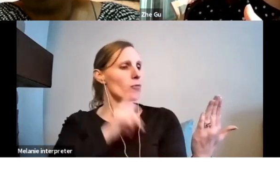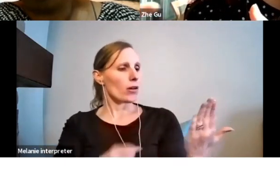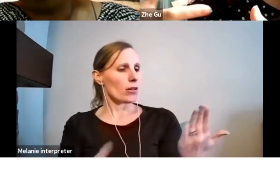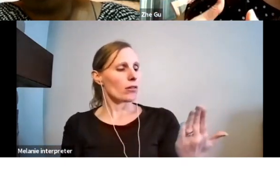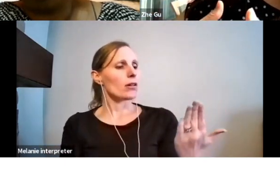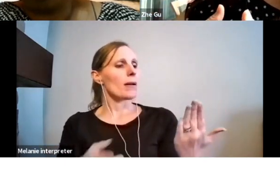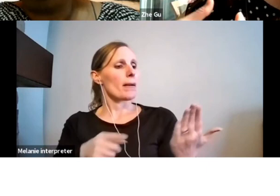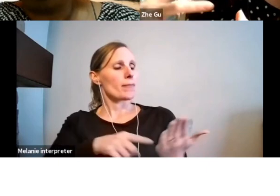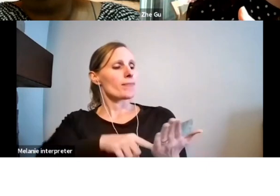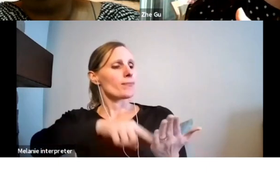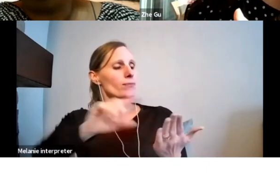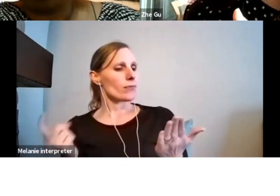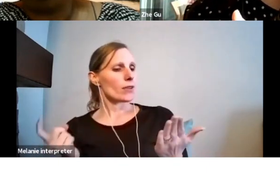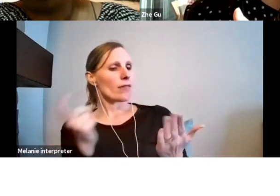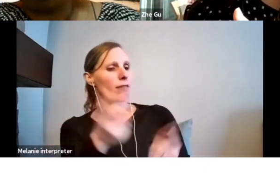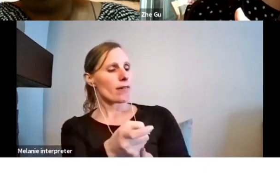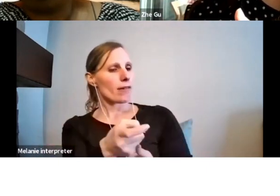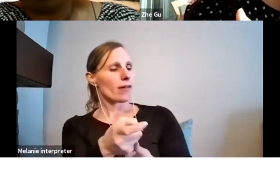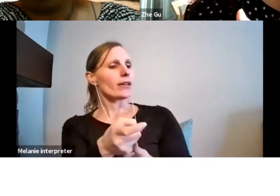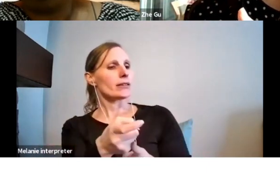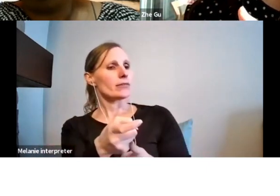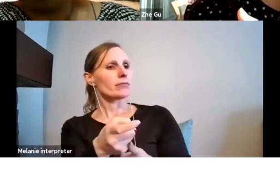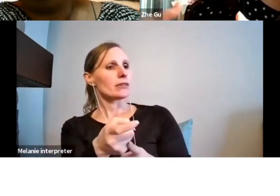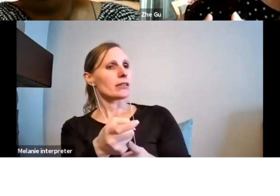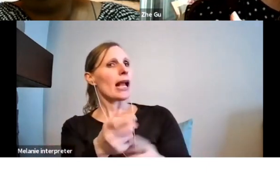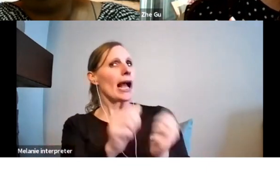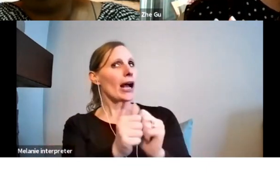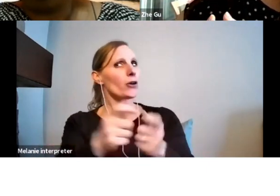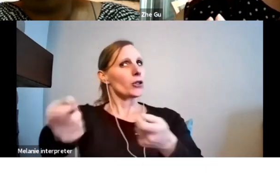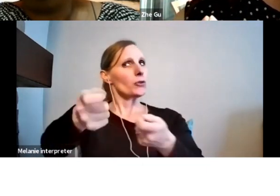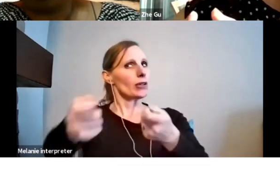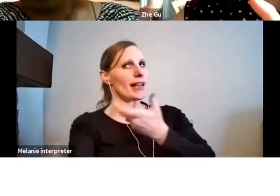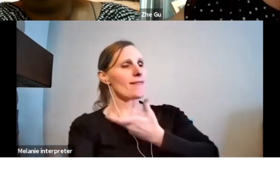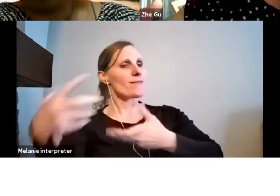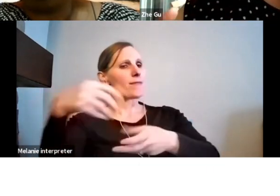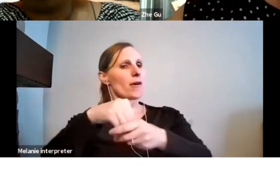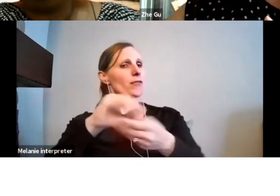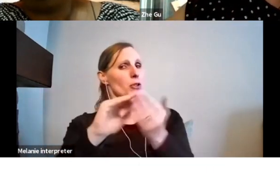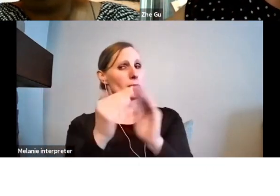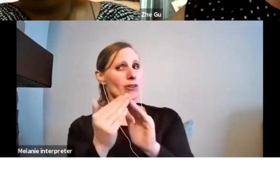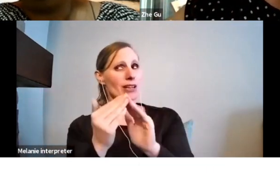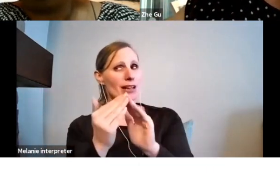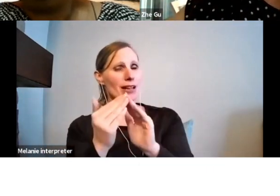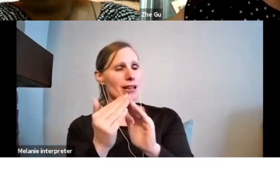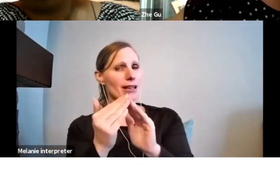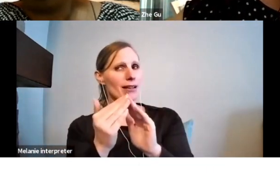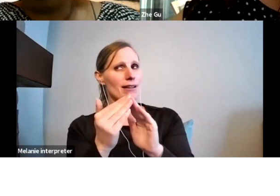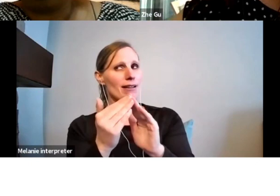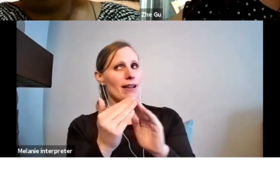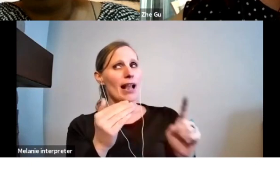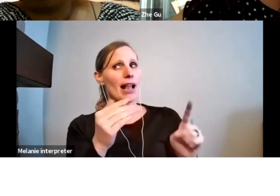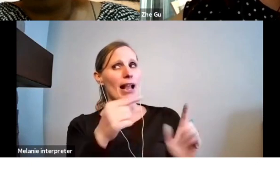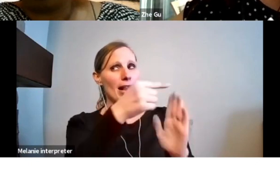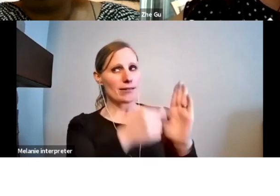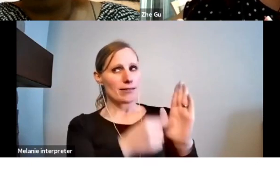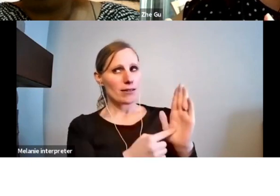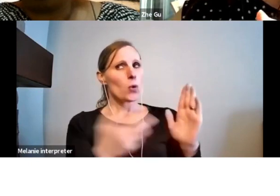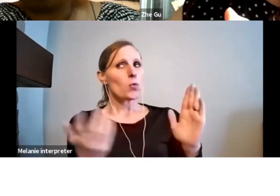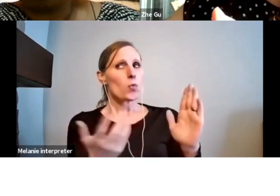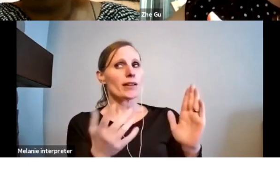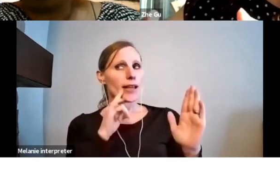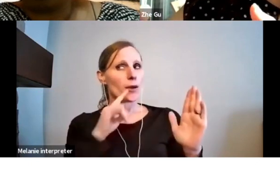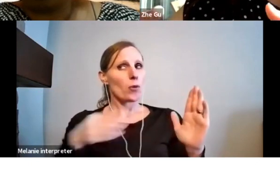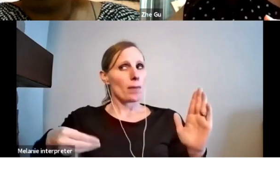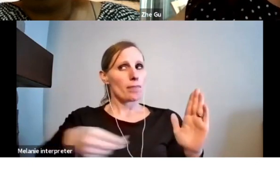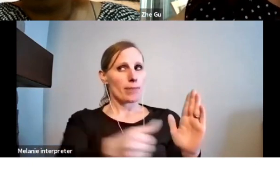of, um, that's about community engagement and based on what you can ask for support for in terms of eligible expenses